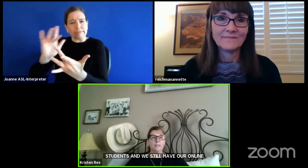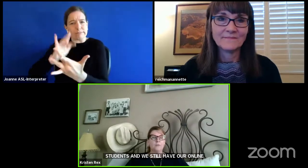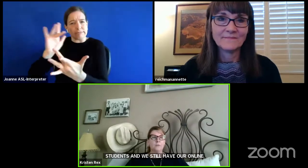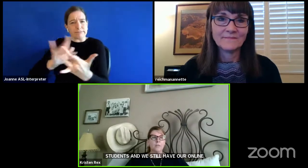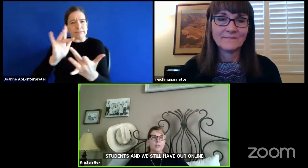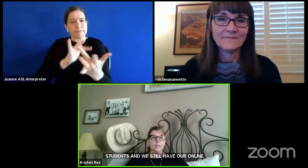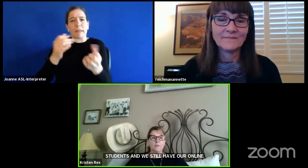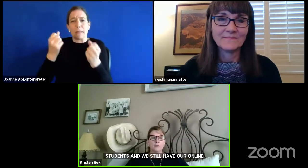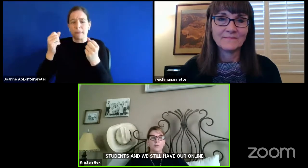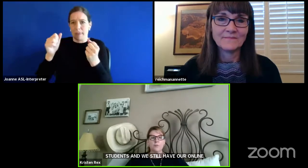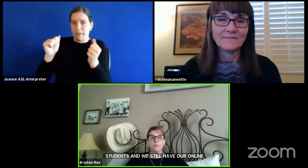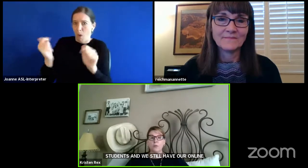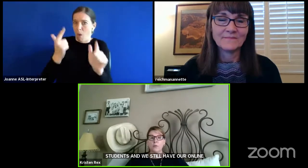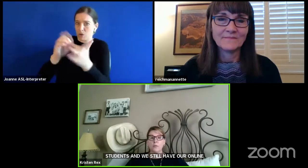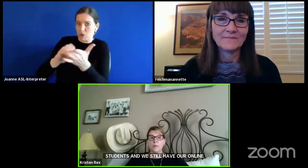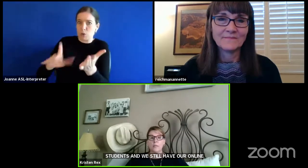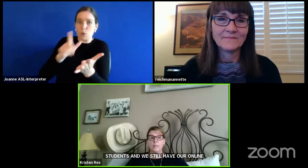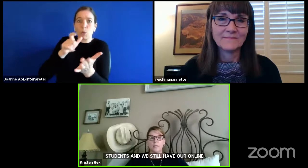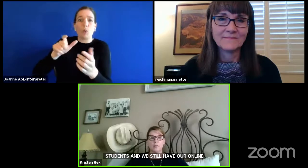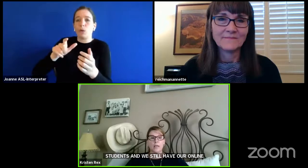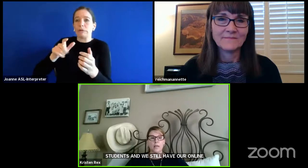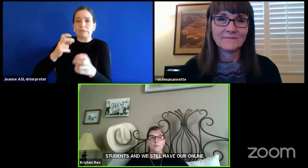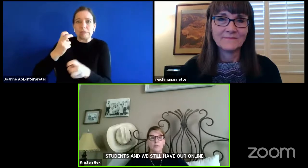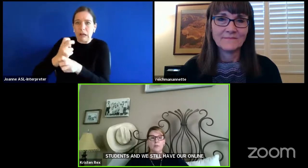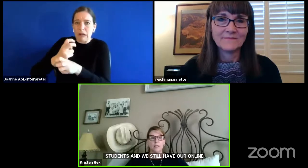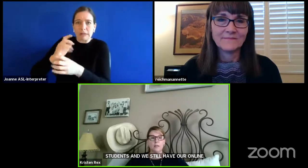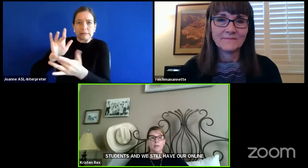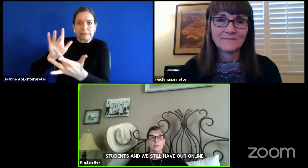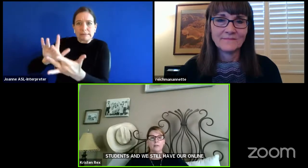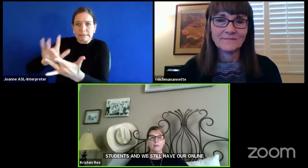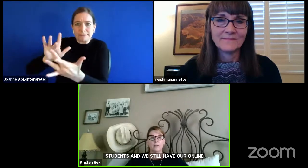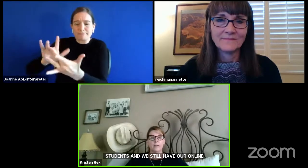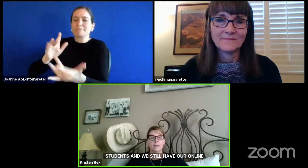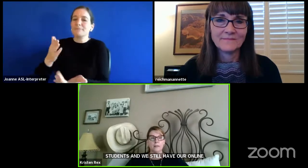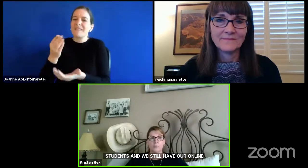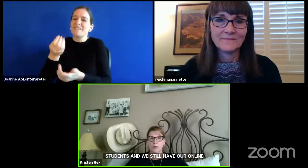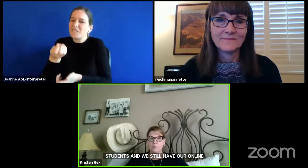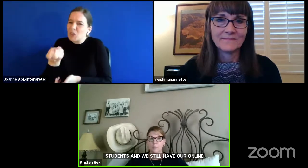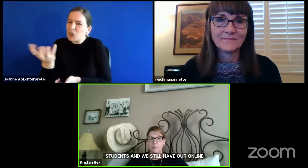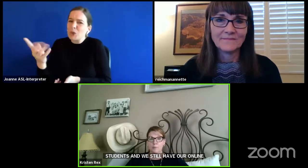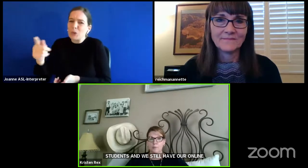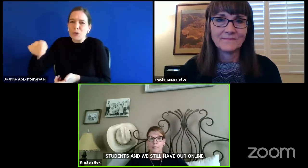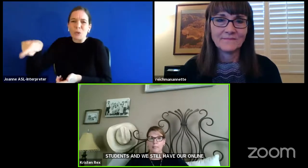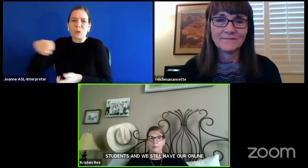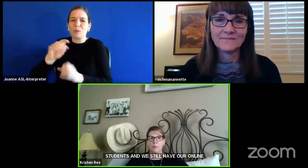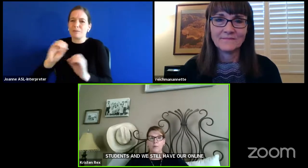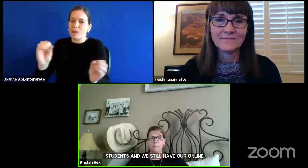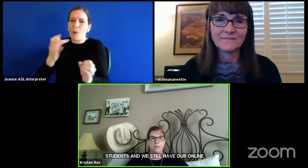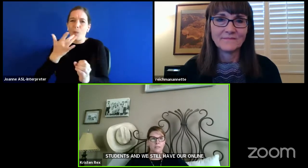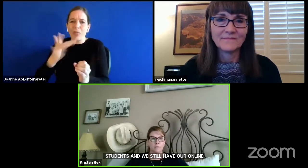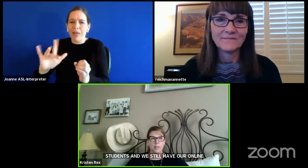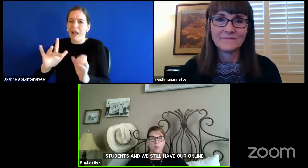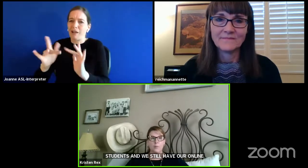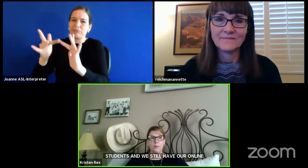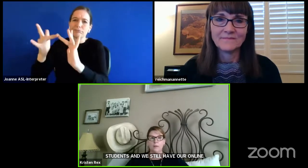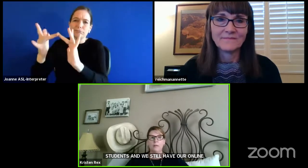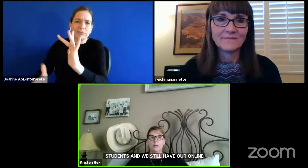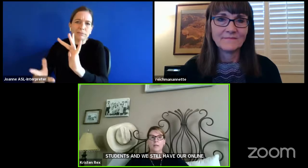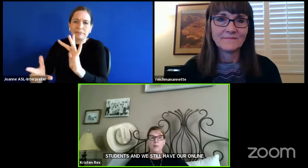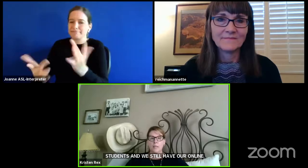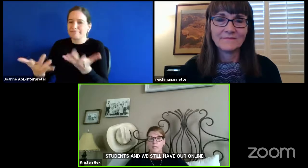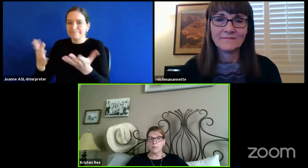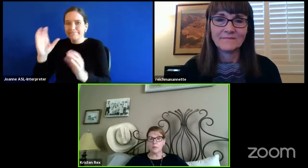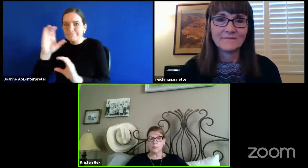And unfortunately for those few, we continue to have no luck and they have dropped off completely, but we have not given up